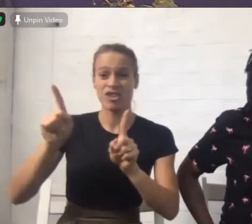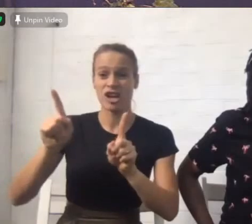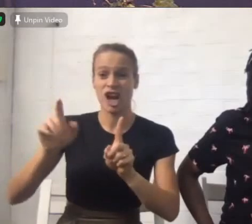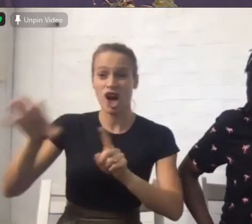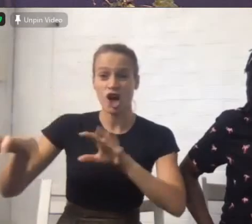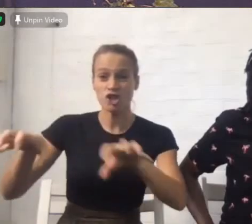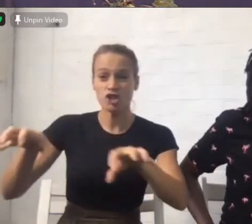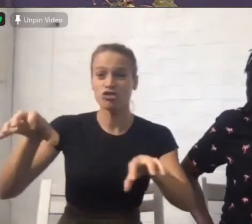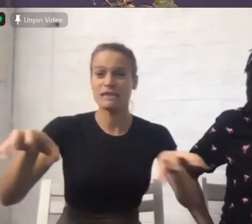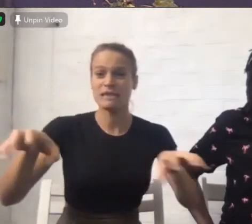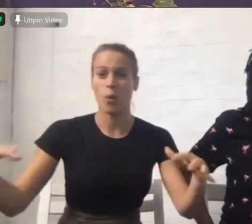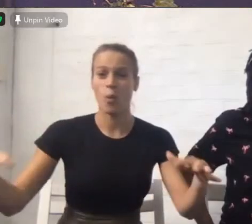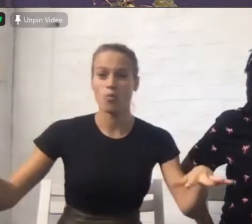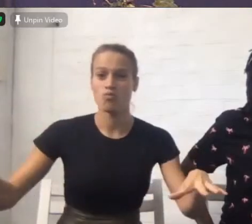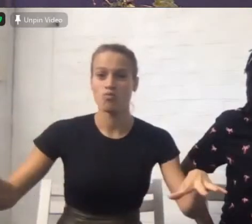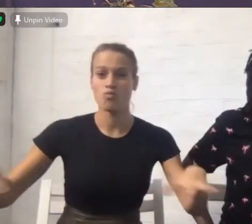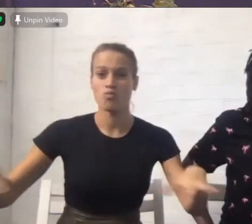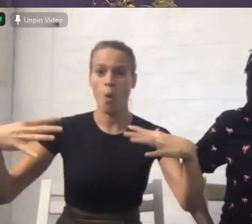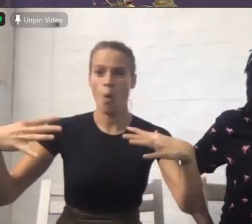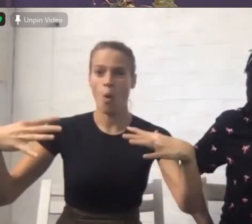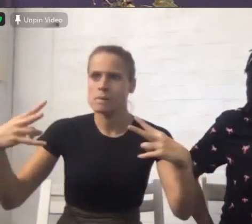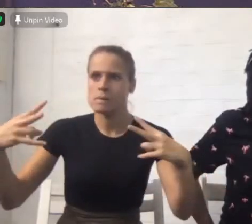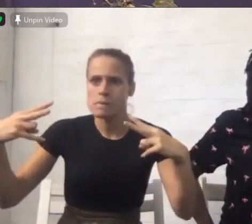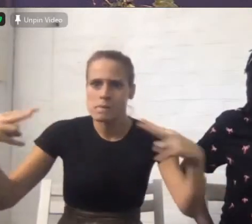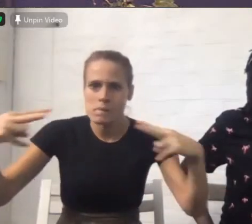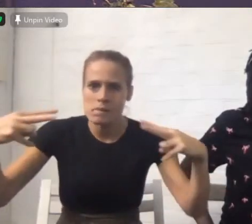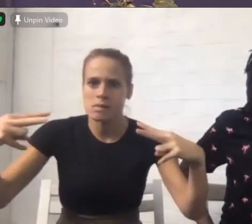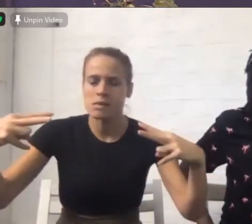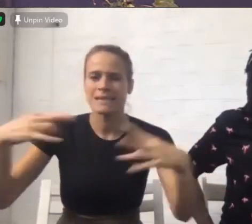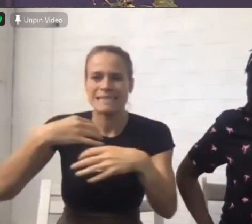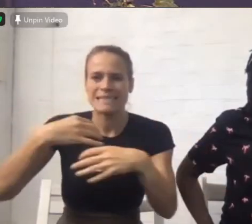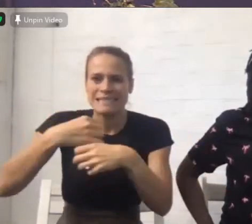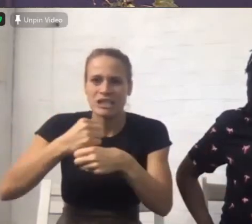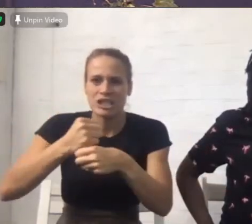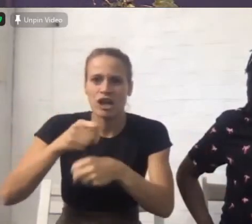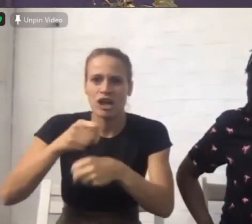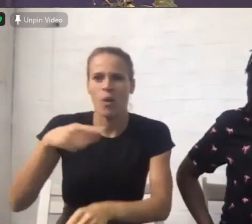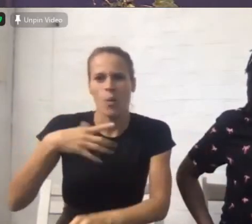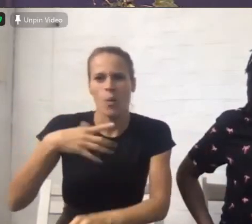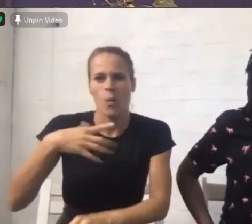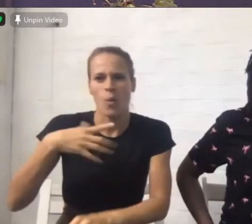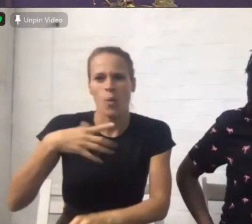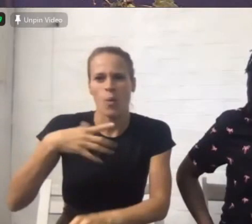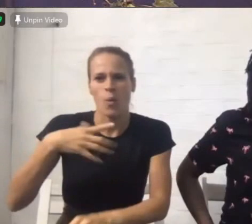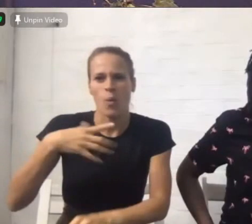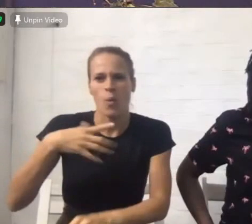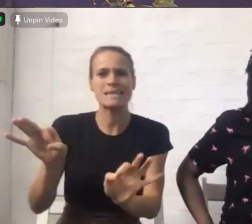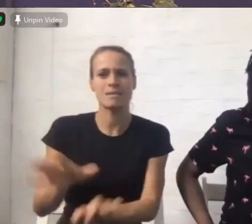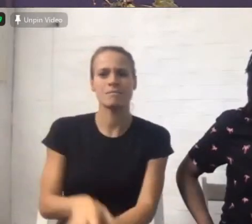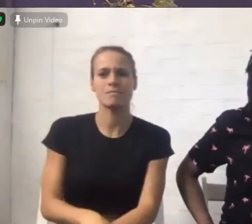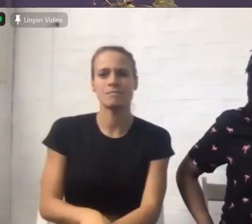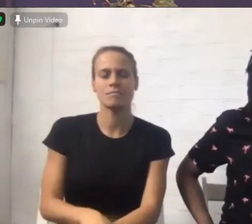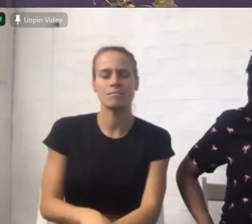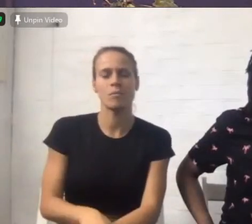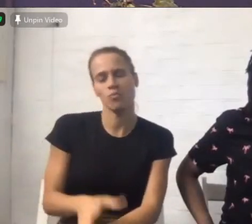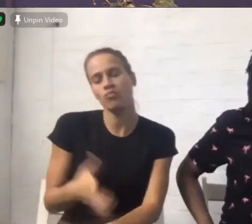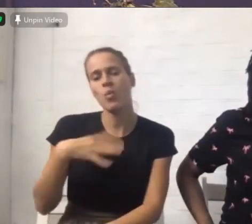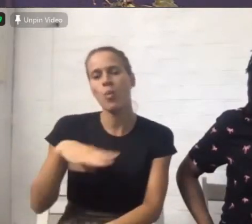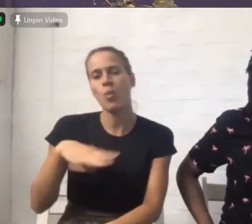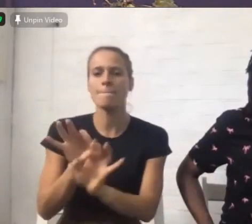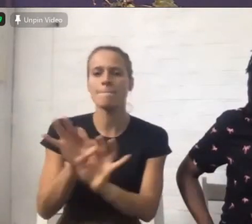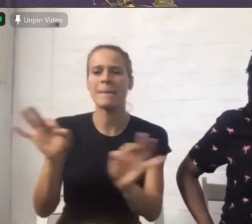fully armed across that border. And we think we want peace in the world. We want disarmament.